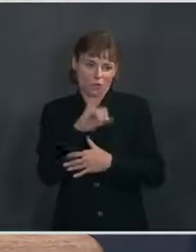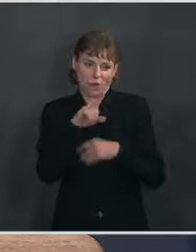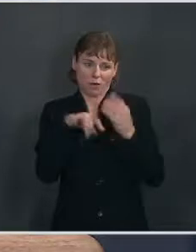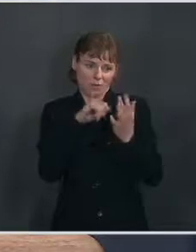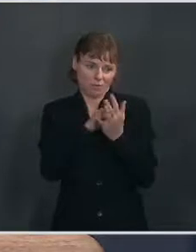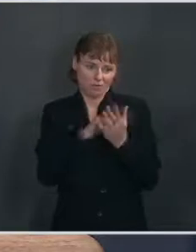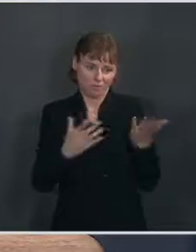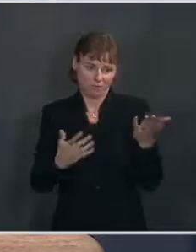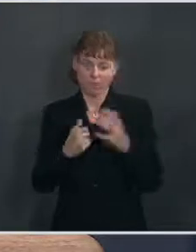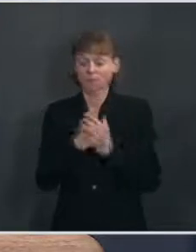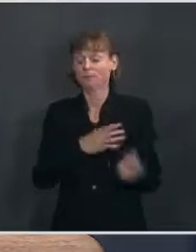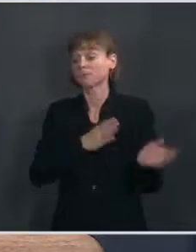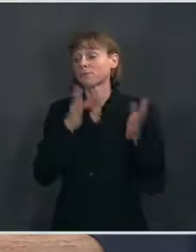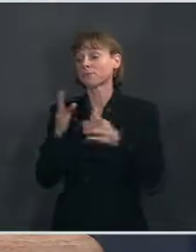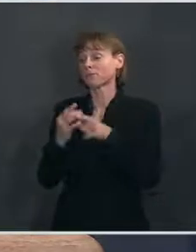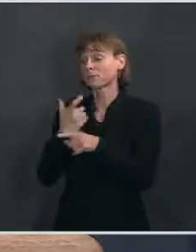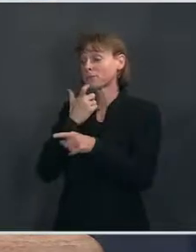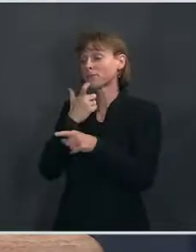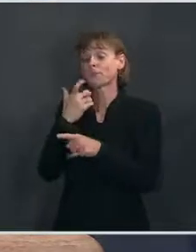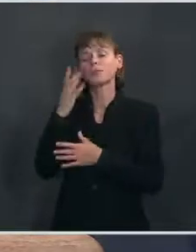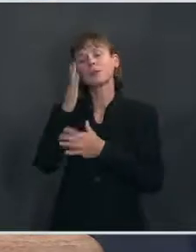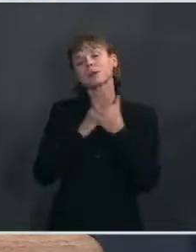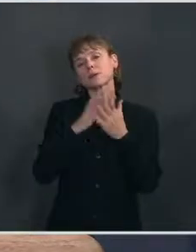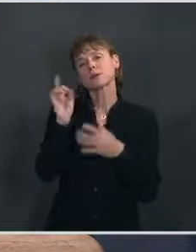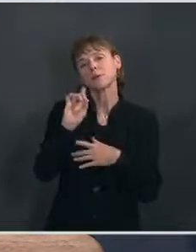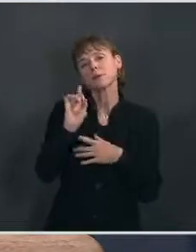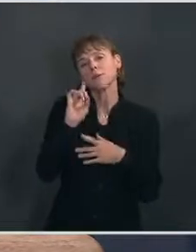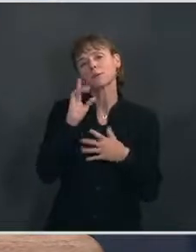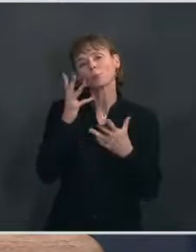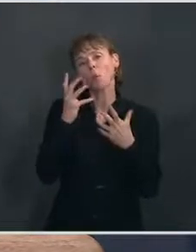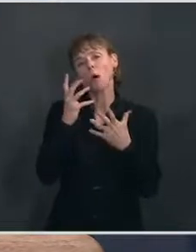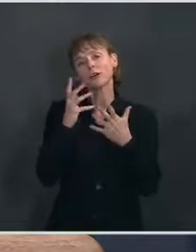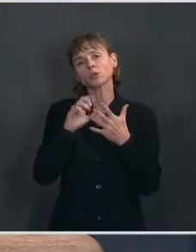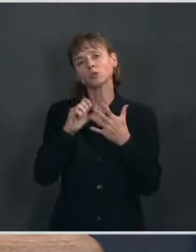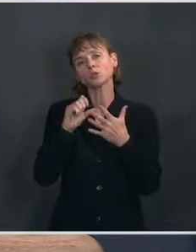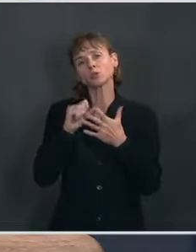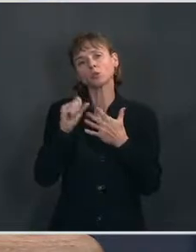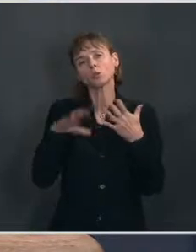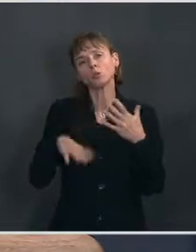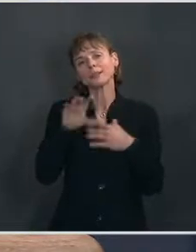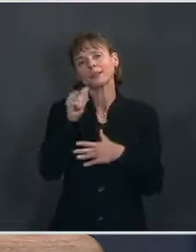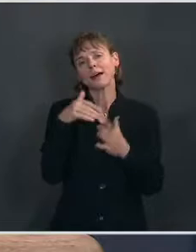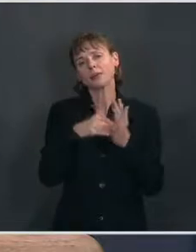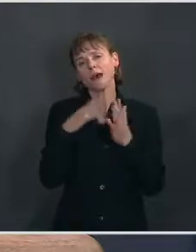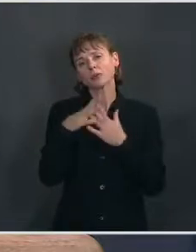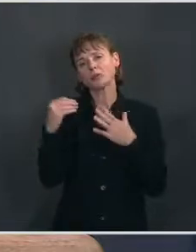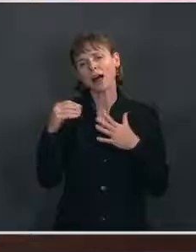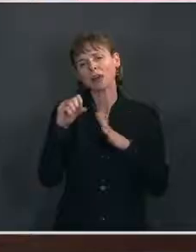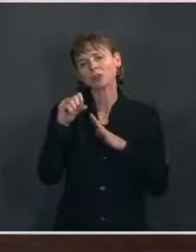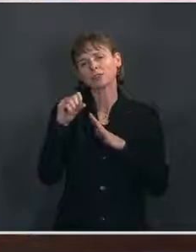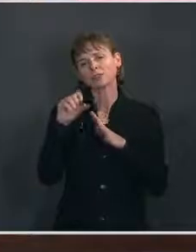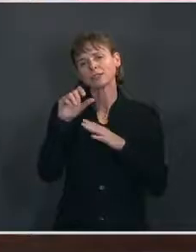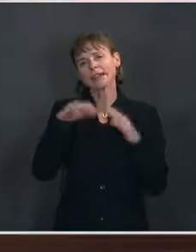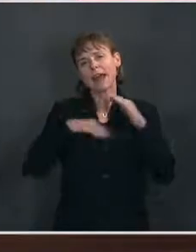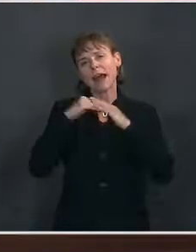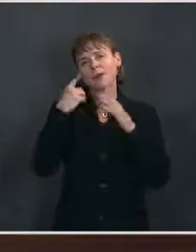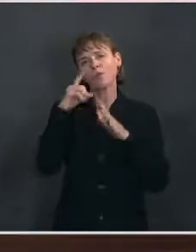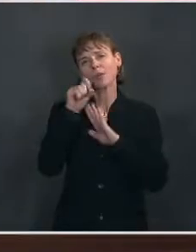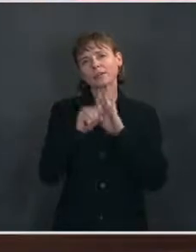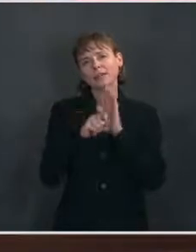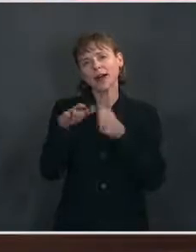Go ahead. The Some Democrats are hoping to repeal the $10,000 cap on state and local tax deductions in the COVID bill.